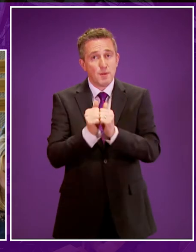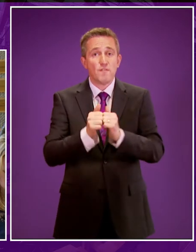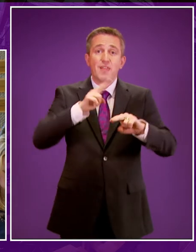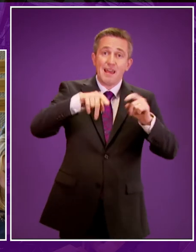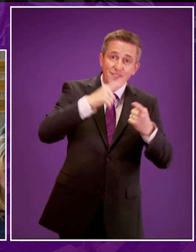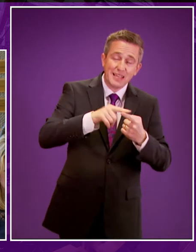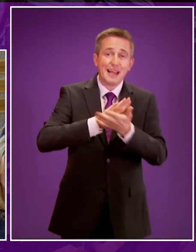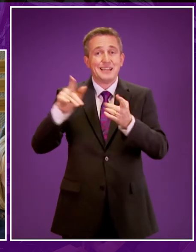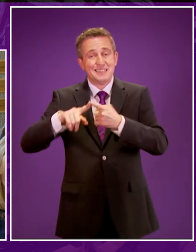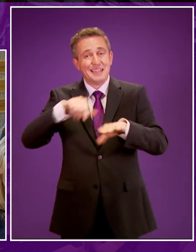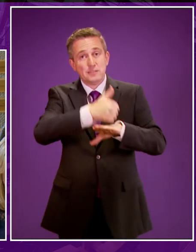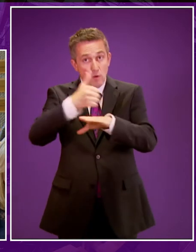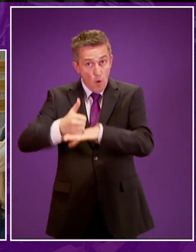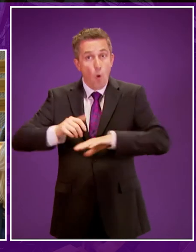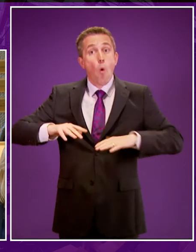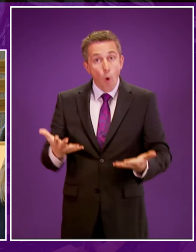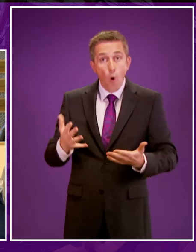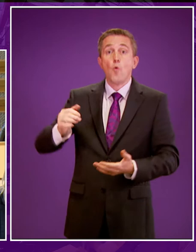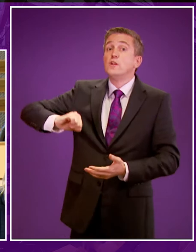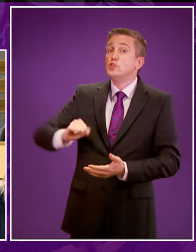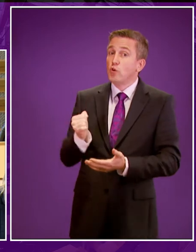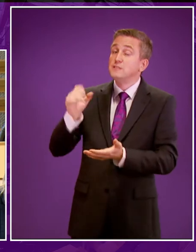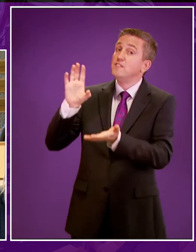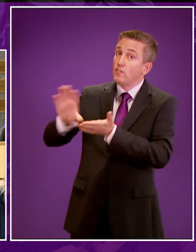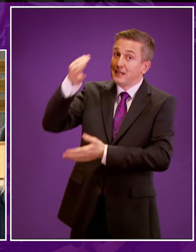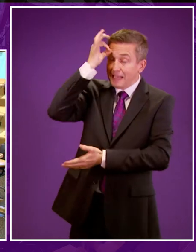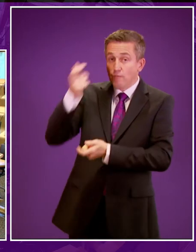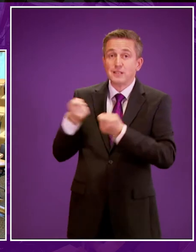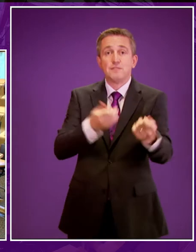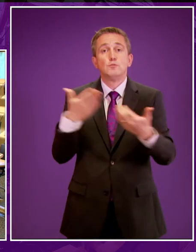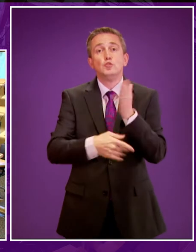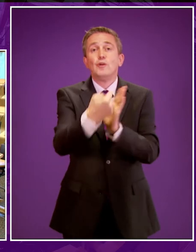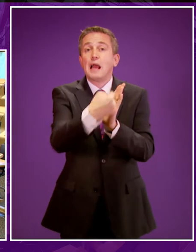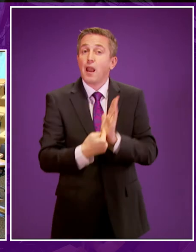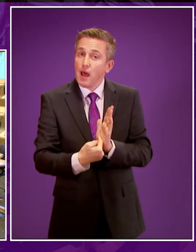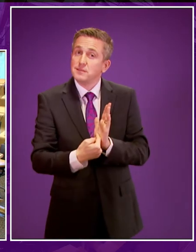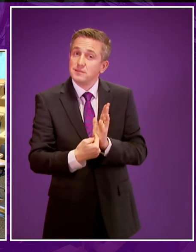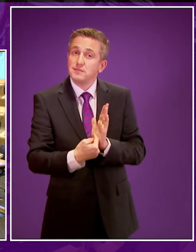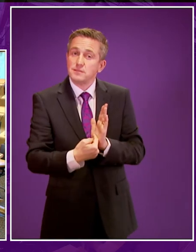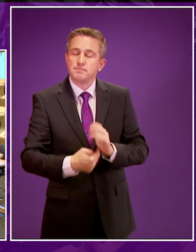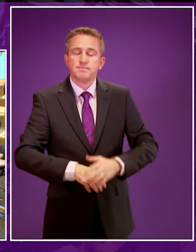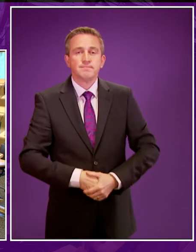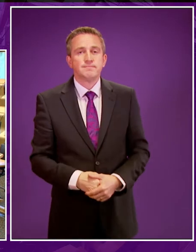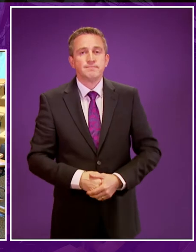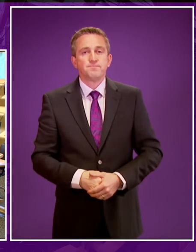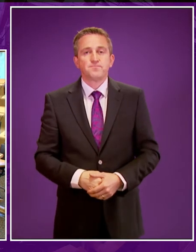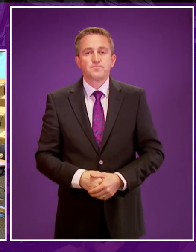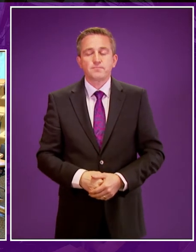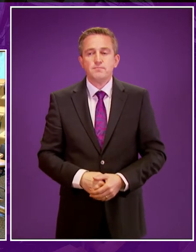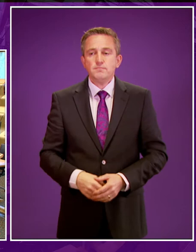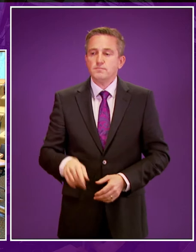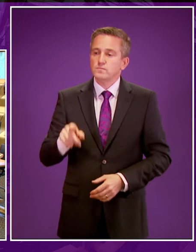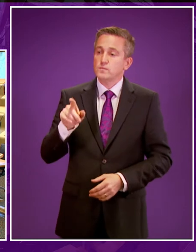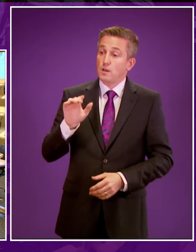institutions or whether the Scottish Funding Council will provide separate guidelines? Minister. In terms of Liz